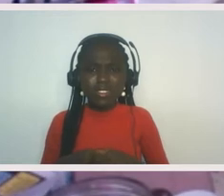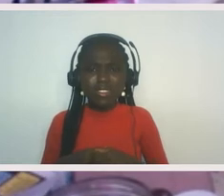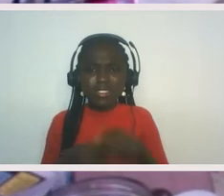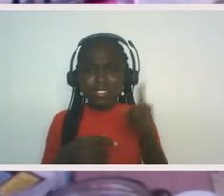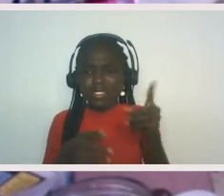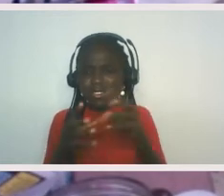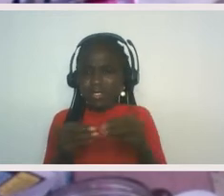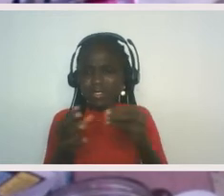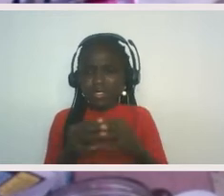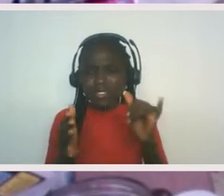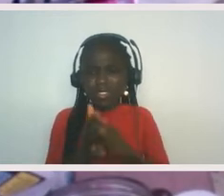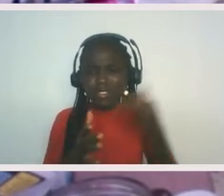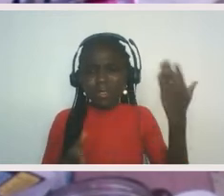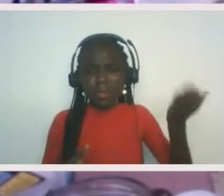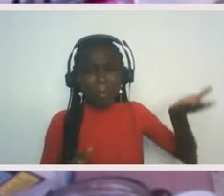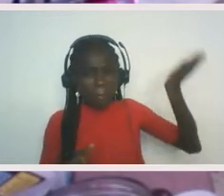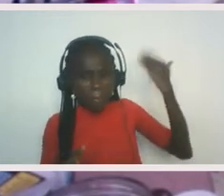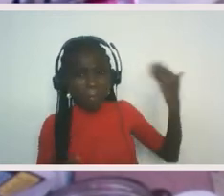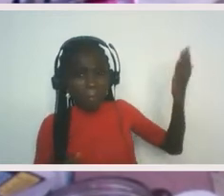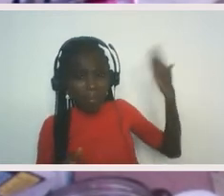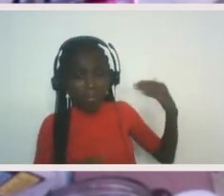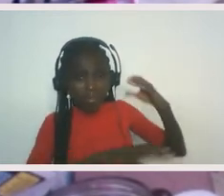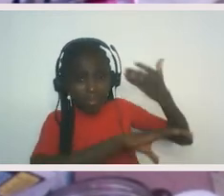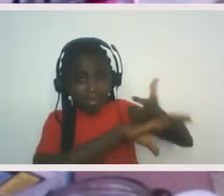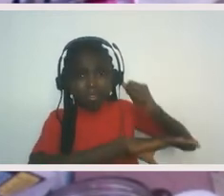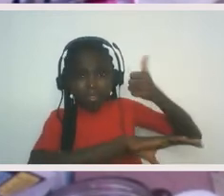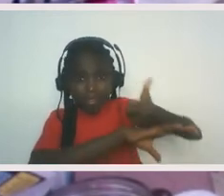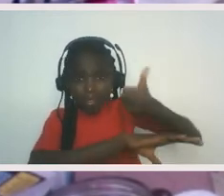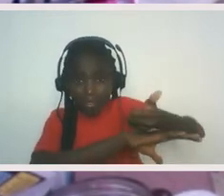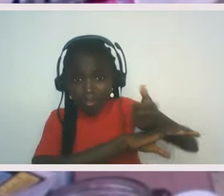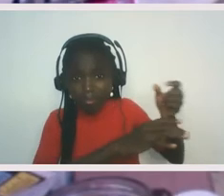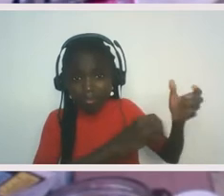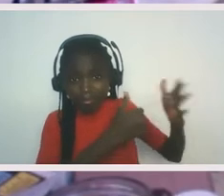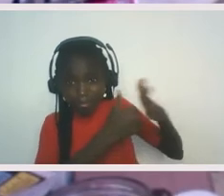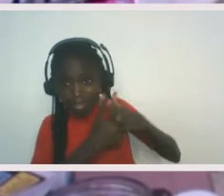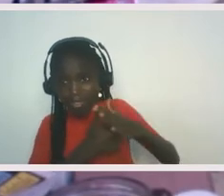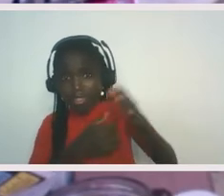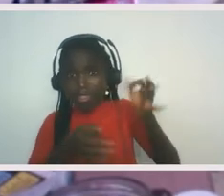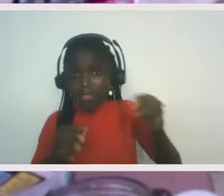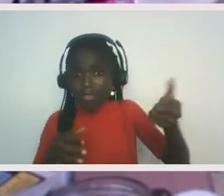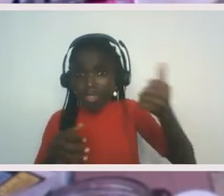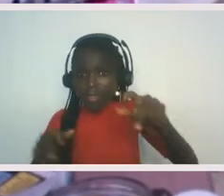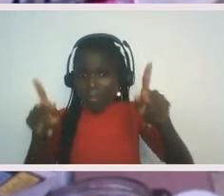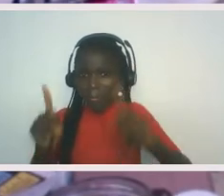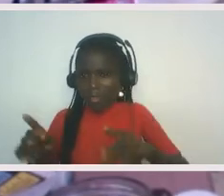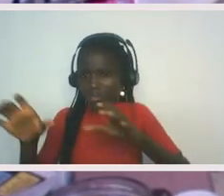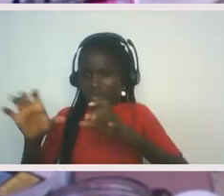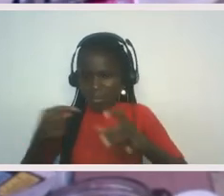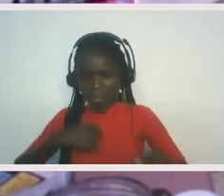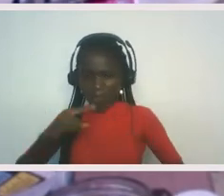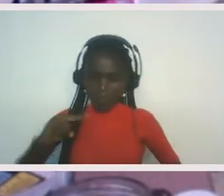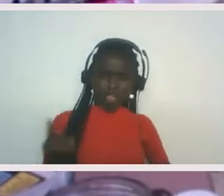before settlers, before colonization, if somebody acted like that, like that toxic, that me first,